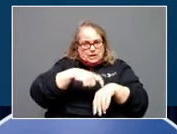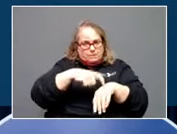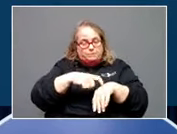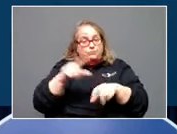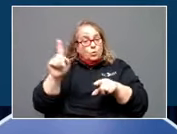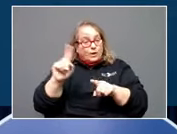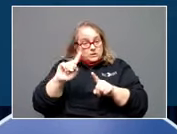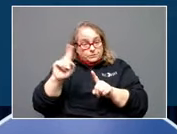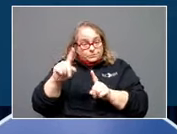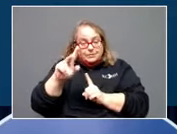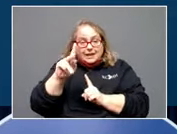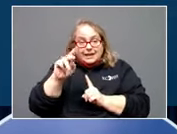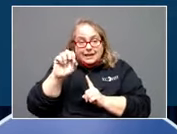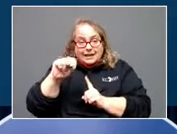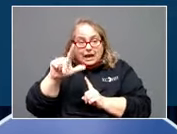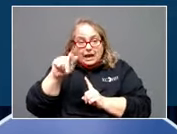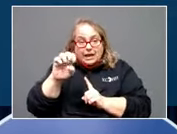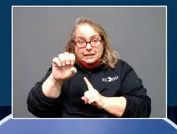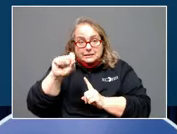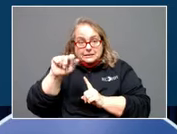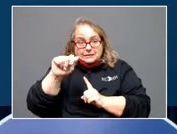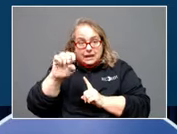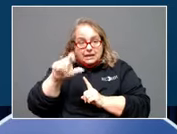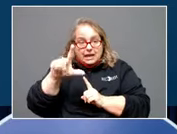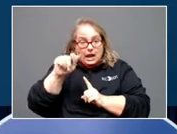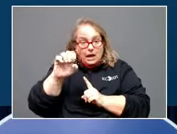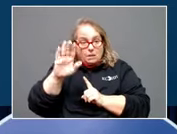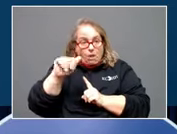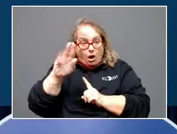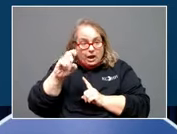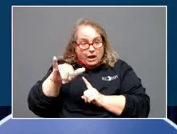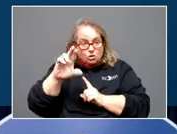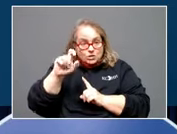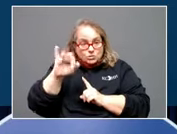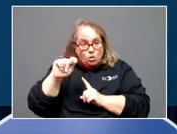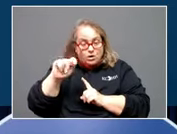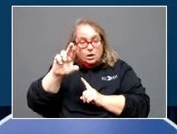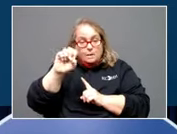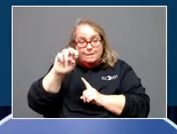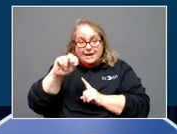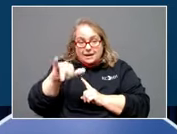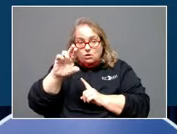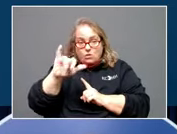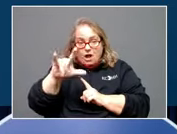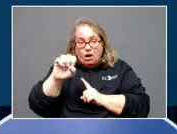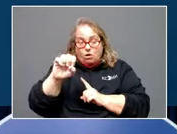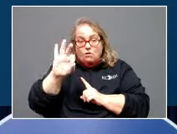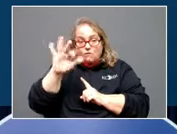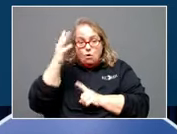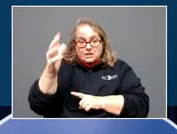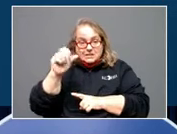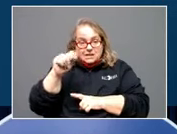are at Ken Lake State Resort Park, Lake Barclay State Resort Park, Penny Ryle Forest State Resort Park, Hope House